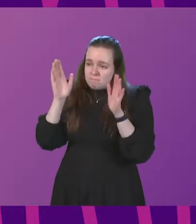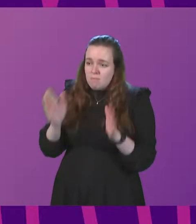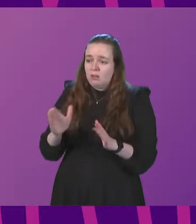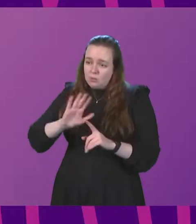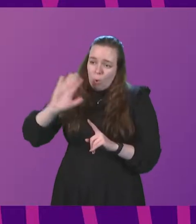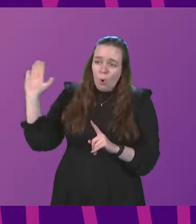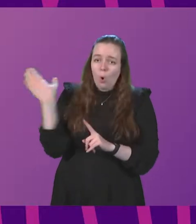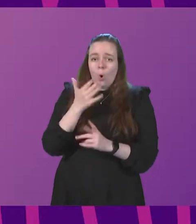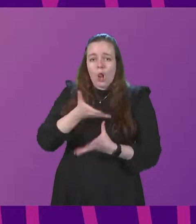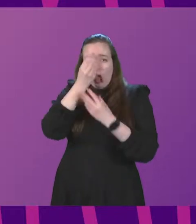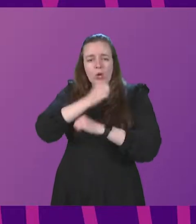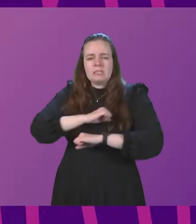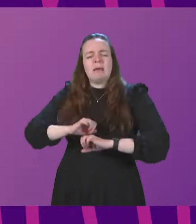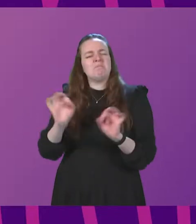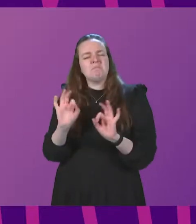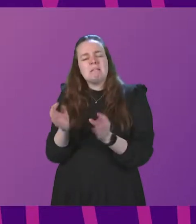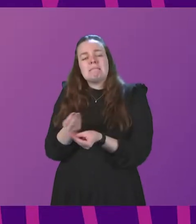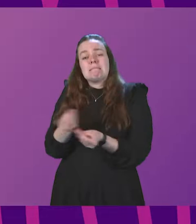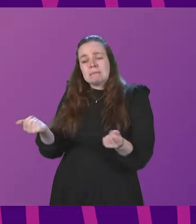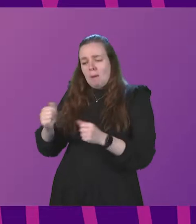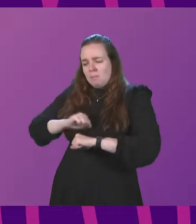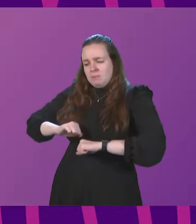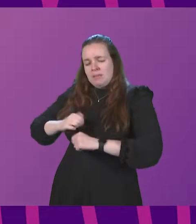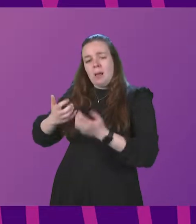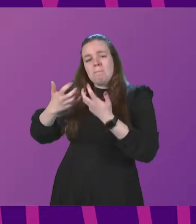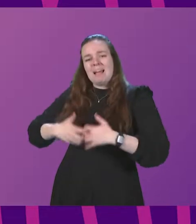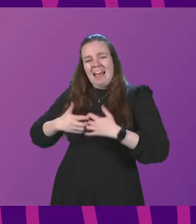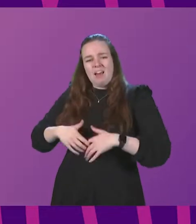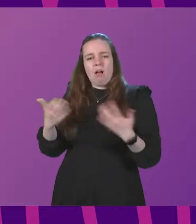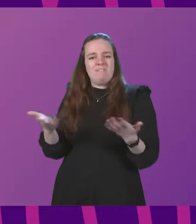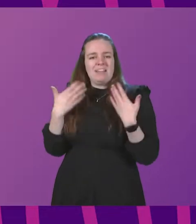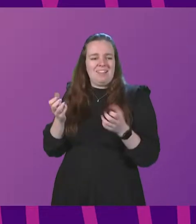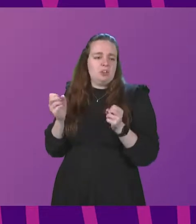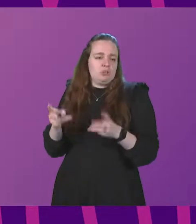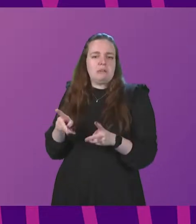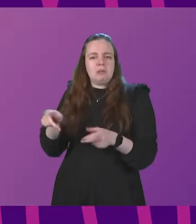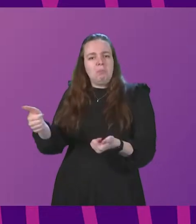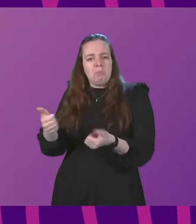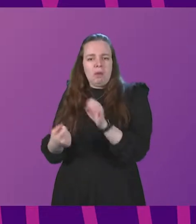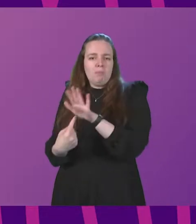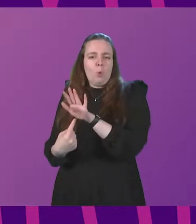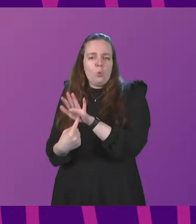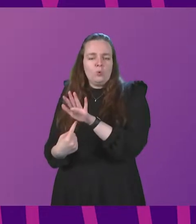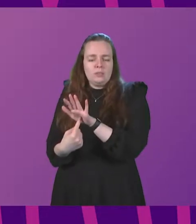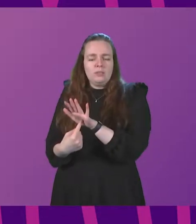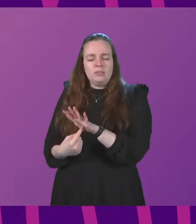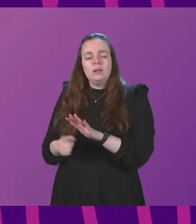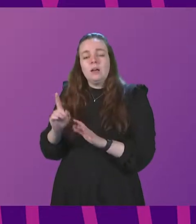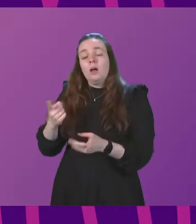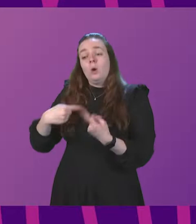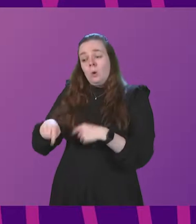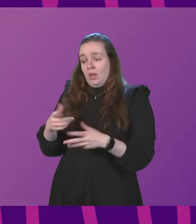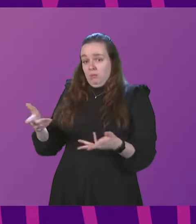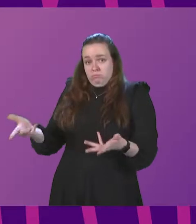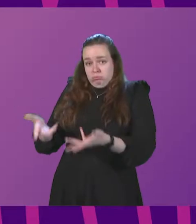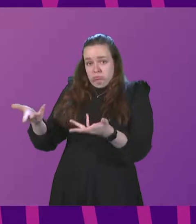space and, indeed, in some learning spaces, mechanical ventilation systems are also important. We have enabled,